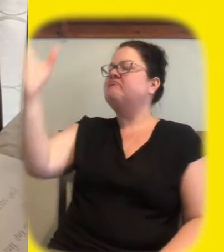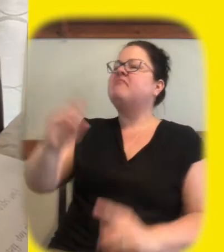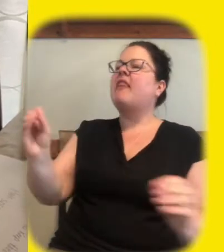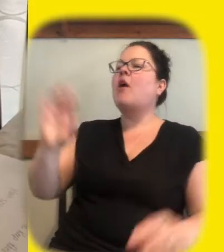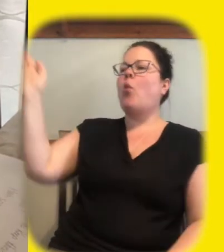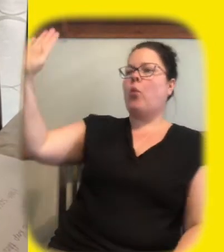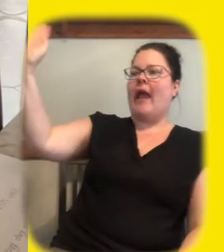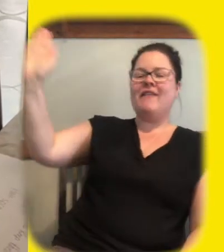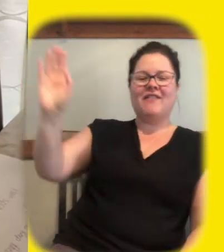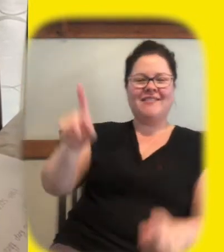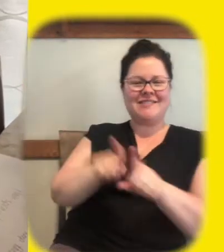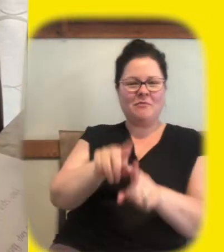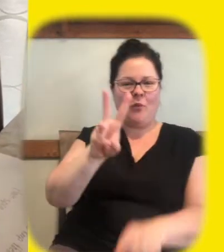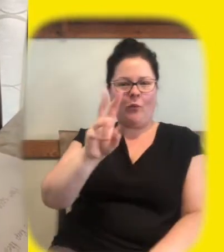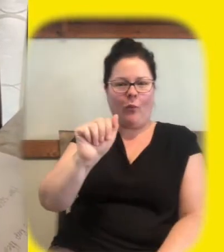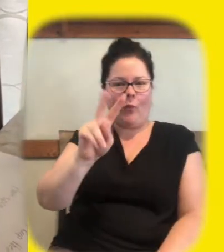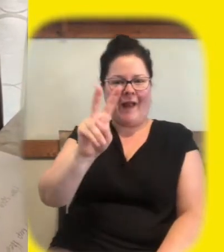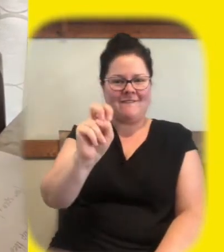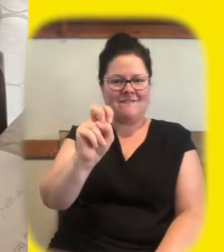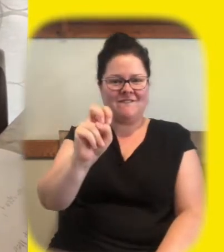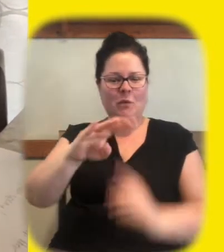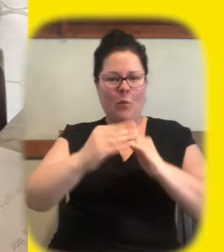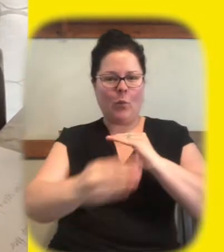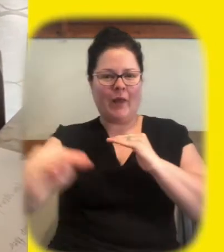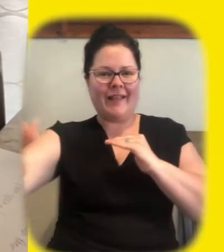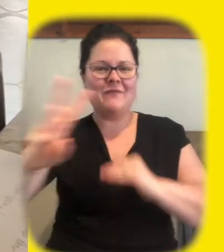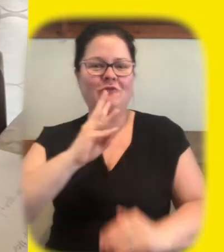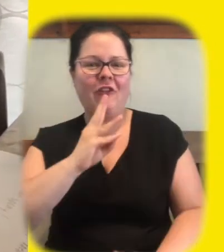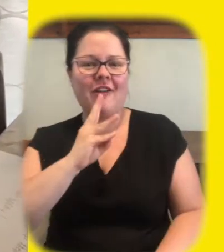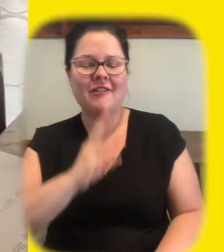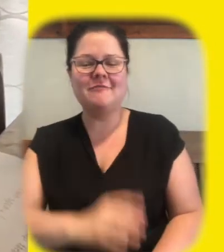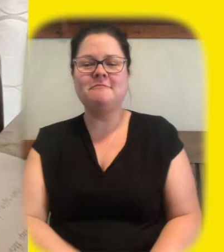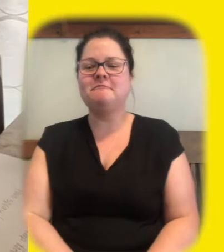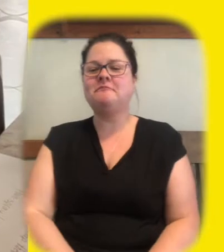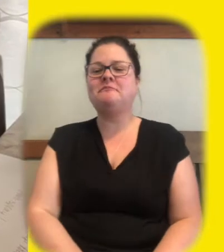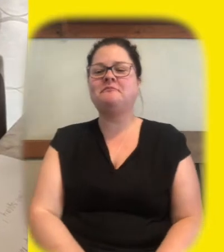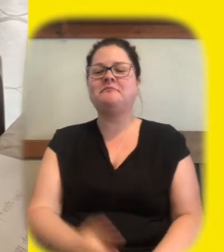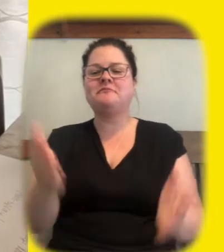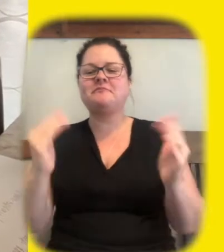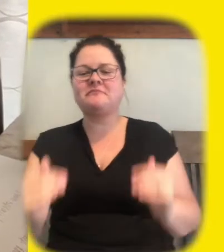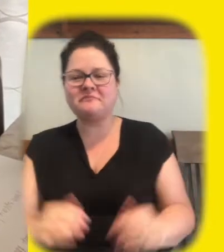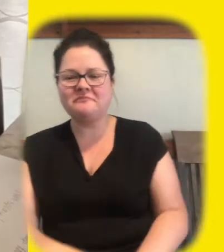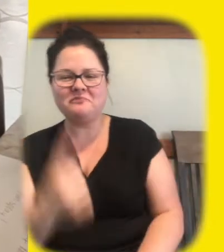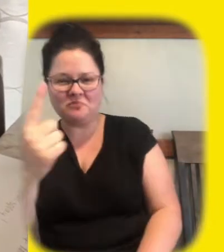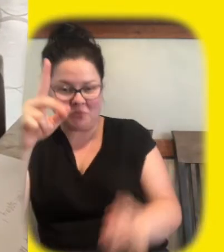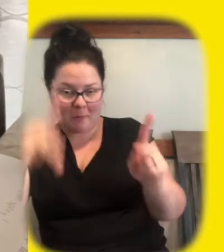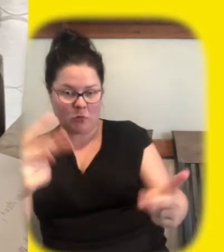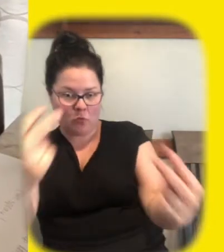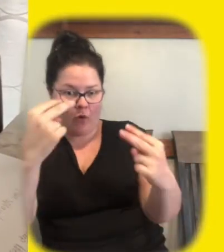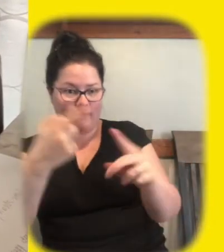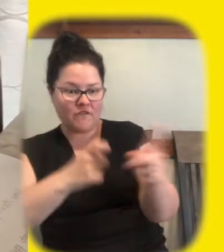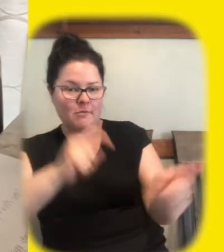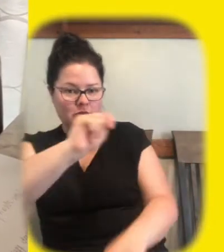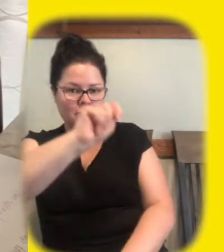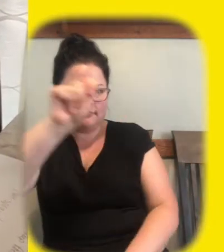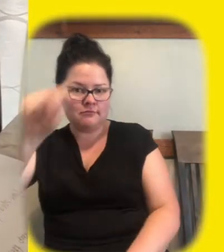oh and uh liam is with us all the way from thompson yeah you've been to thompson before